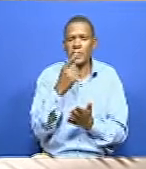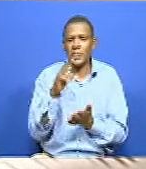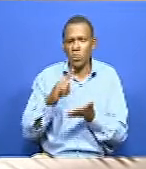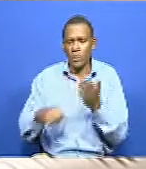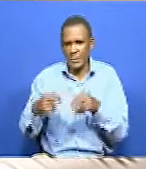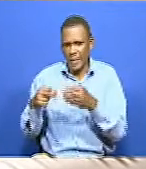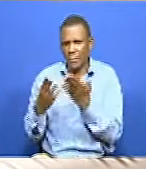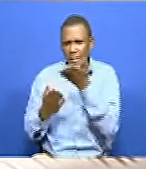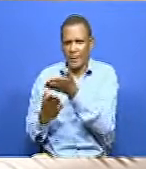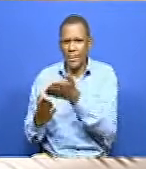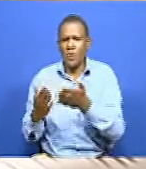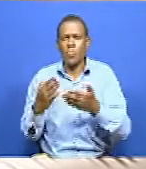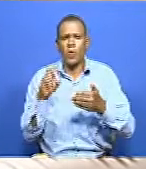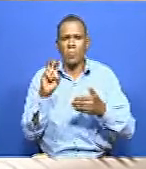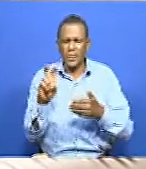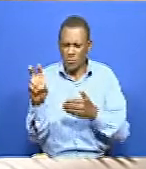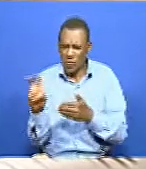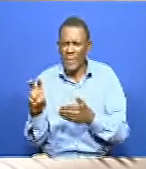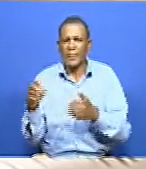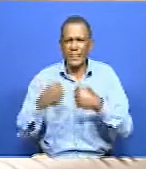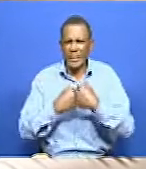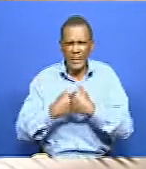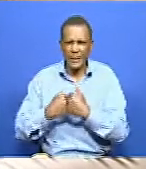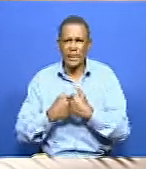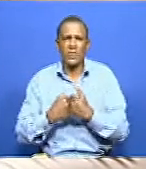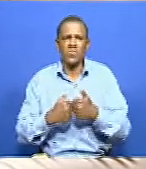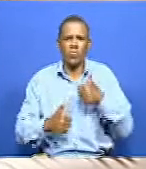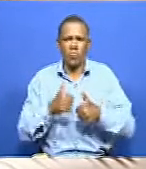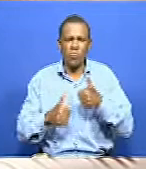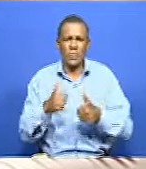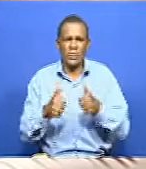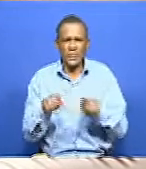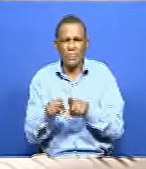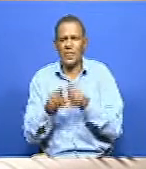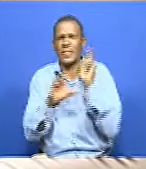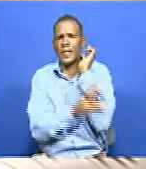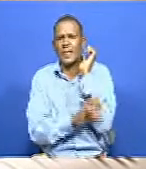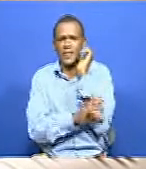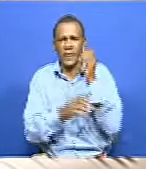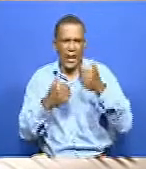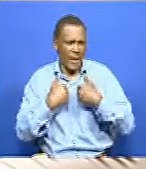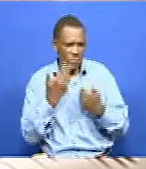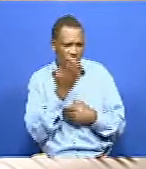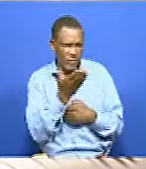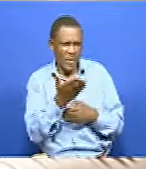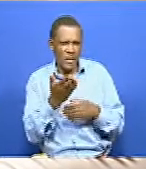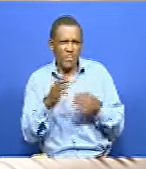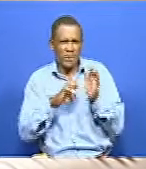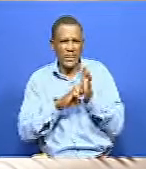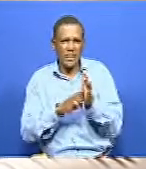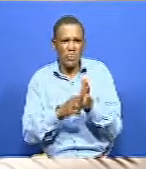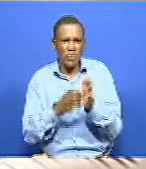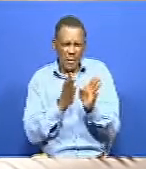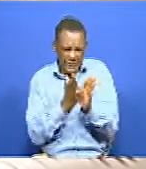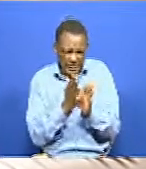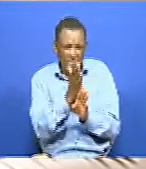I want us to look at some of the challenges that, you know, are facing when it comes, the challenge that we as a country are facing when it comes to mainstreaming issues of, you